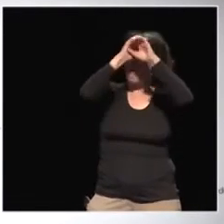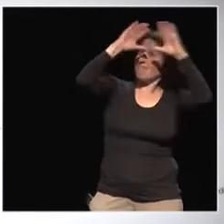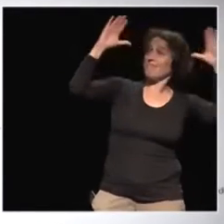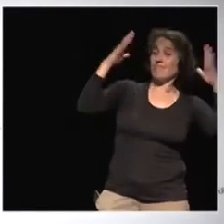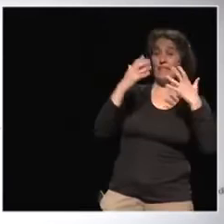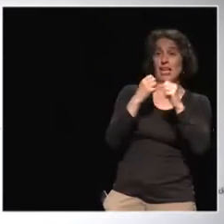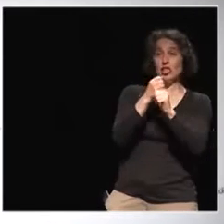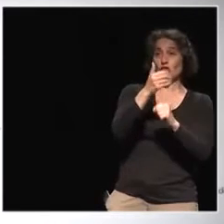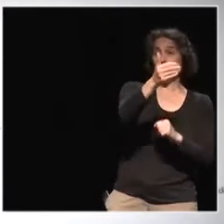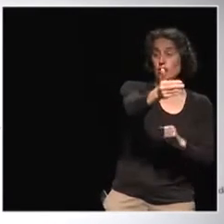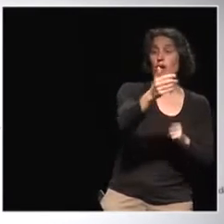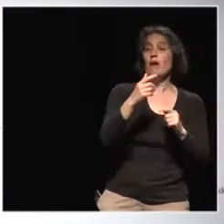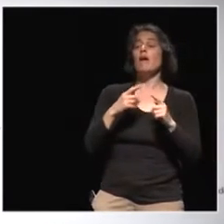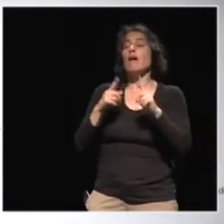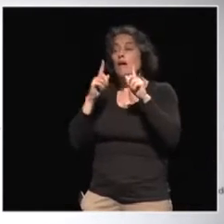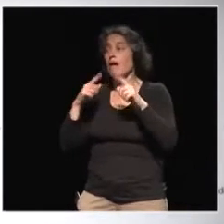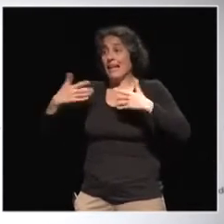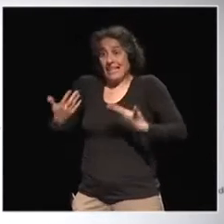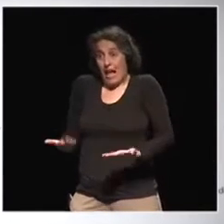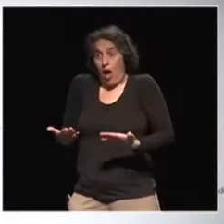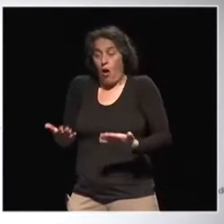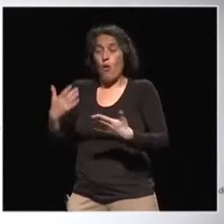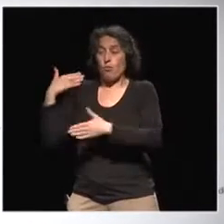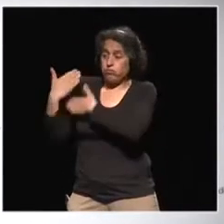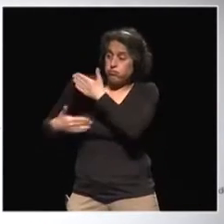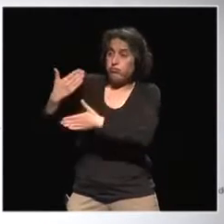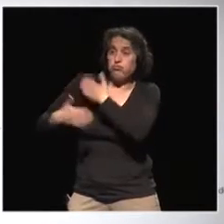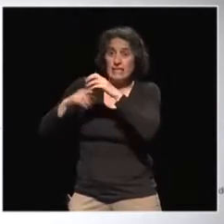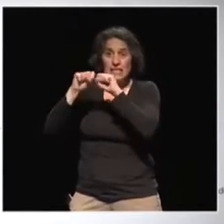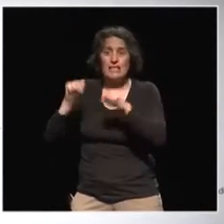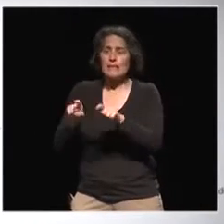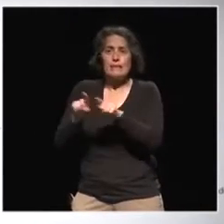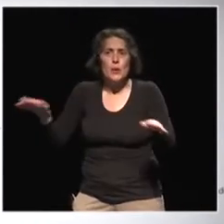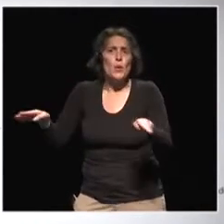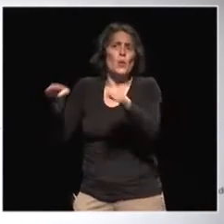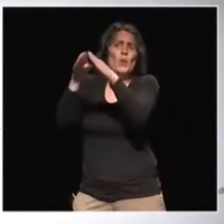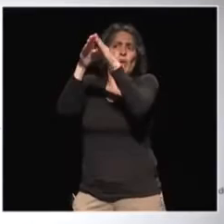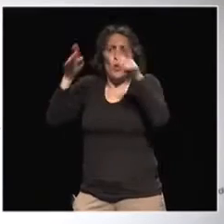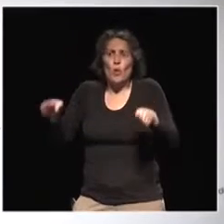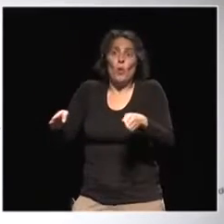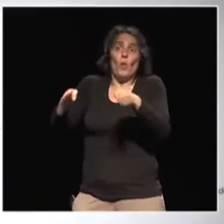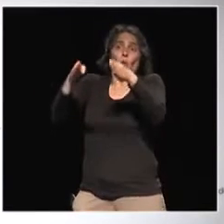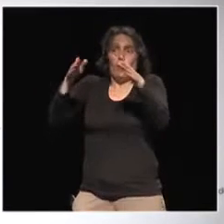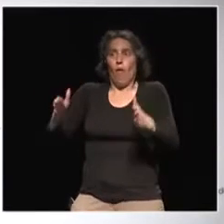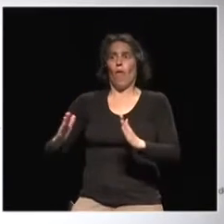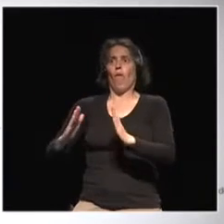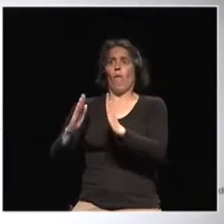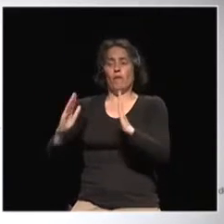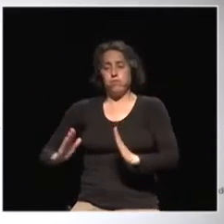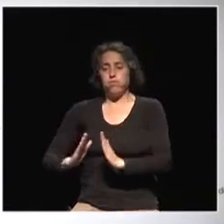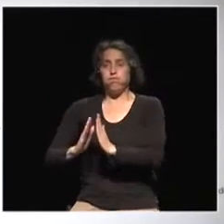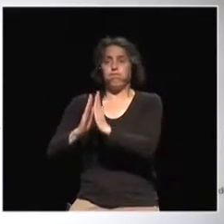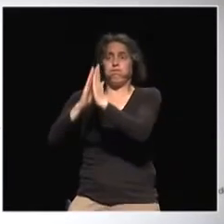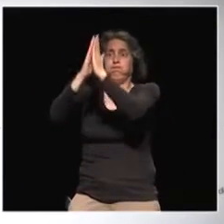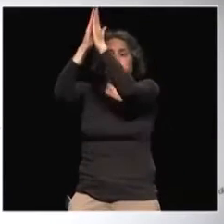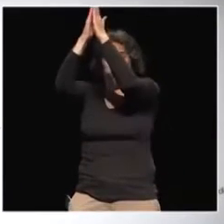work at it. And a lot of, there has been a push on embedding the concepts of sustainability, but more